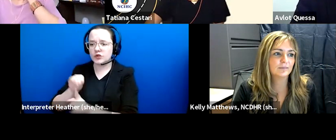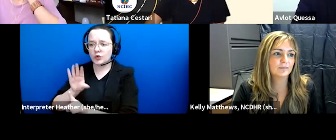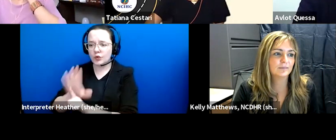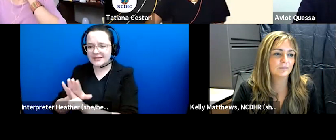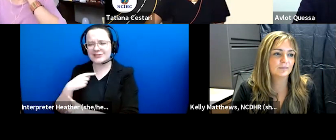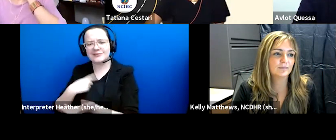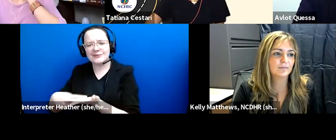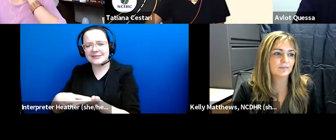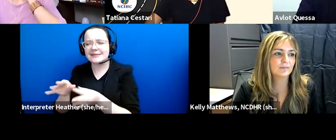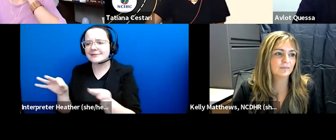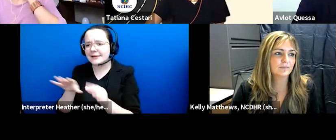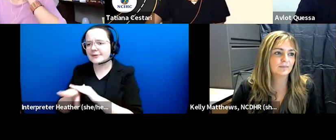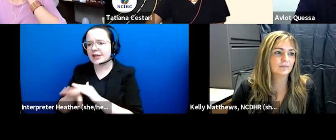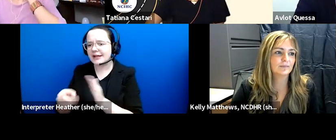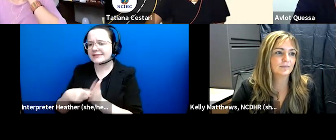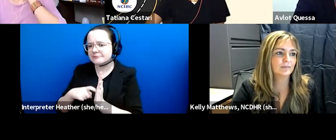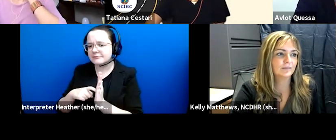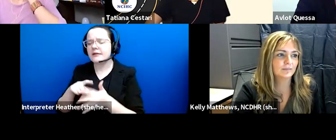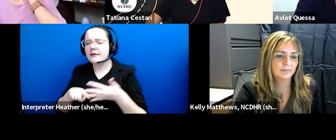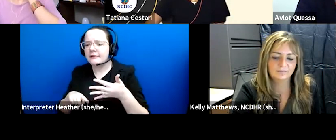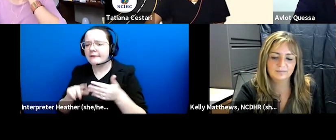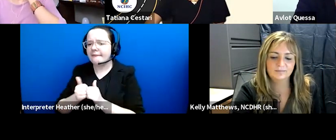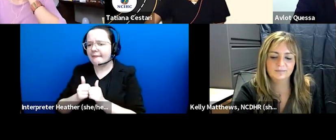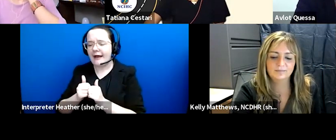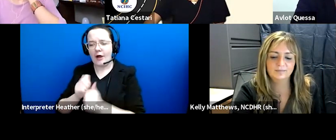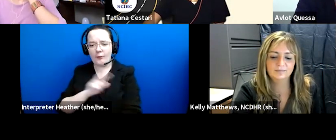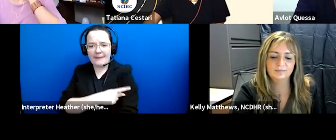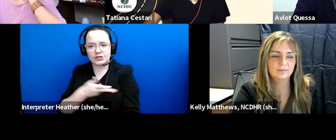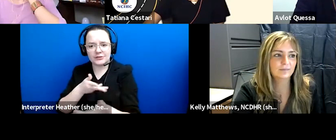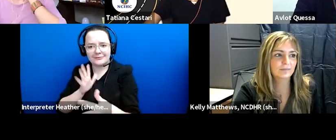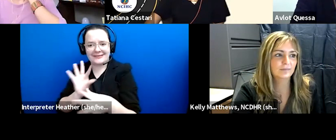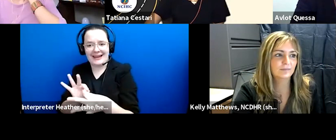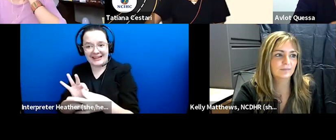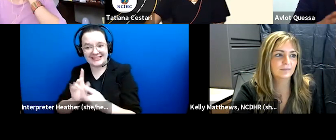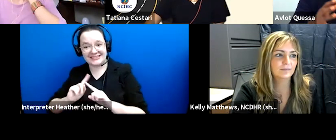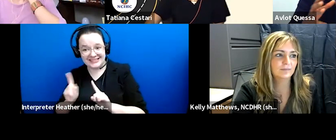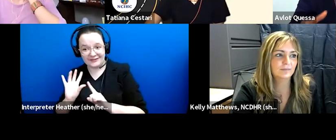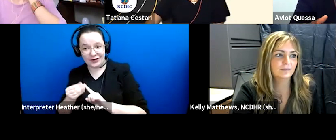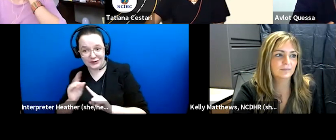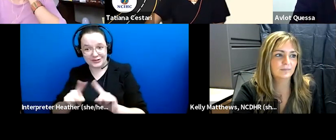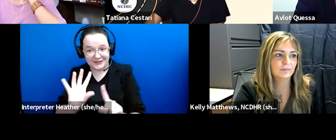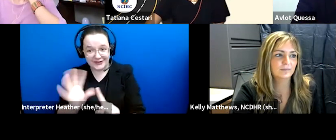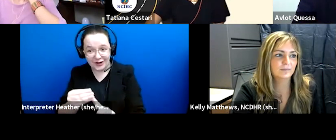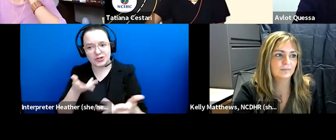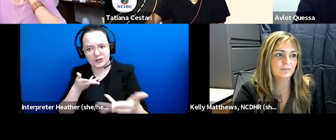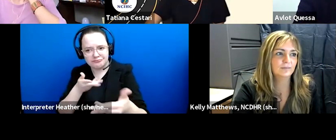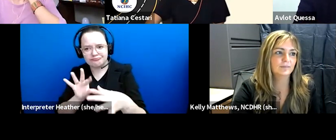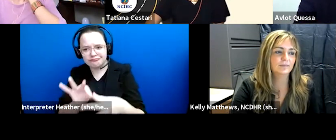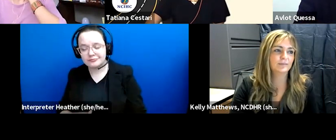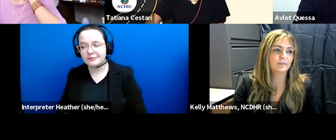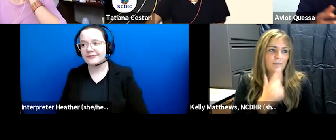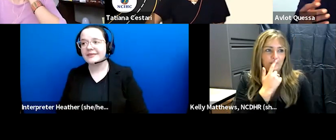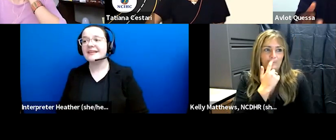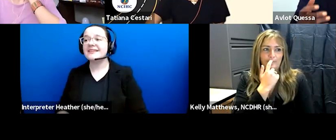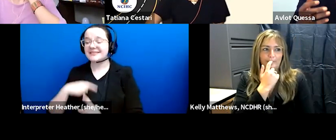access requirements and how to connect with patients um equals cultures we also have a platform where we